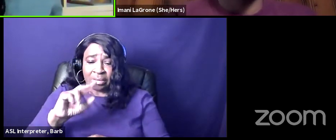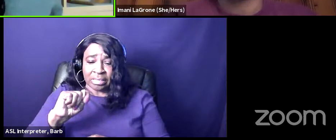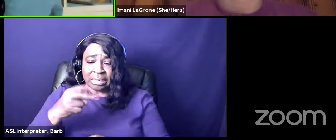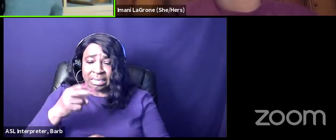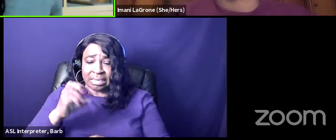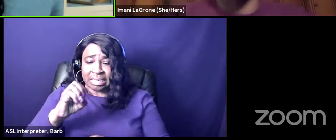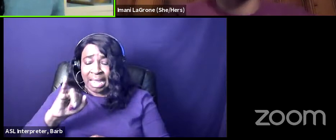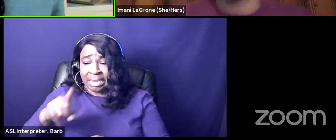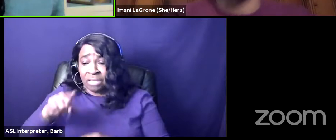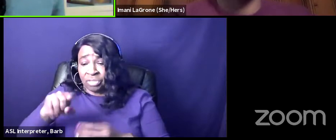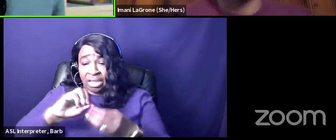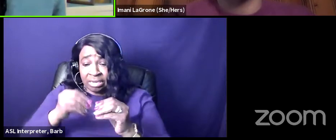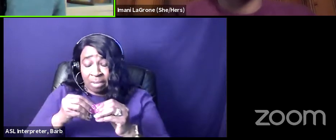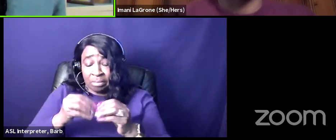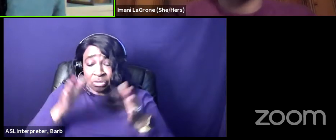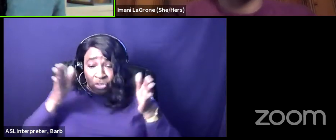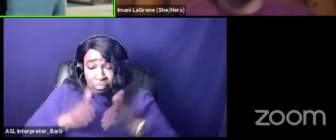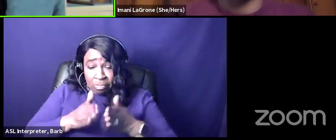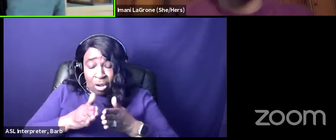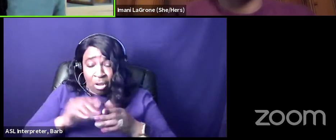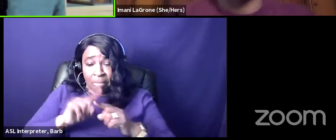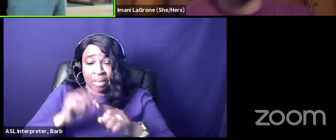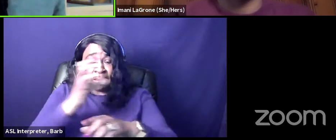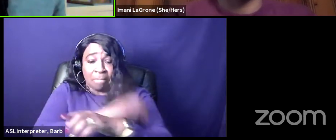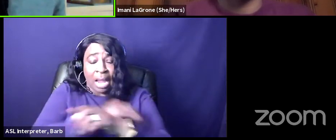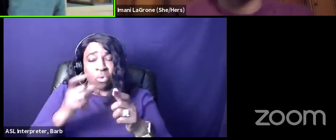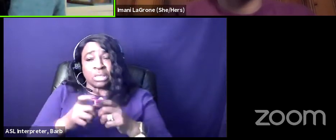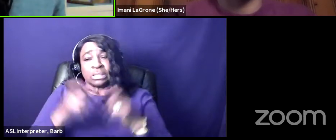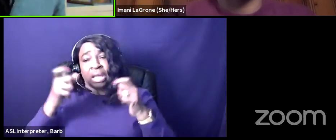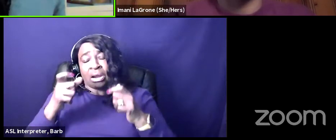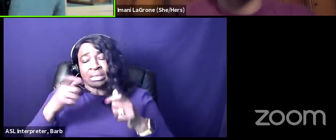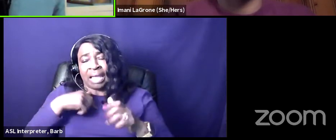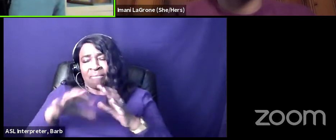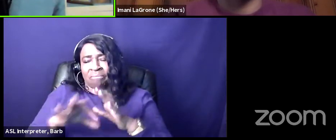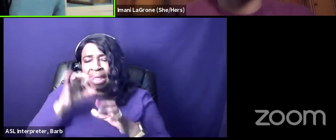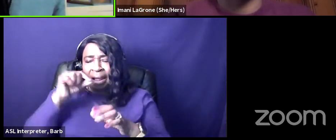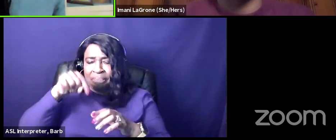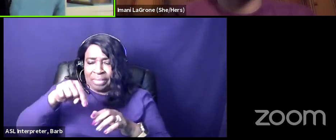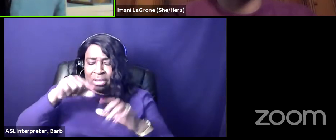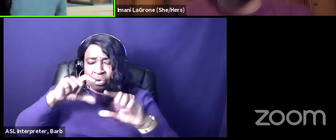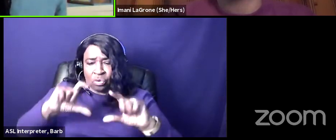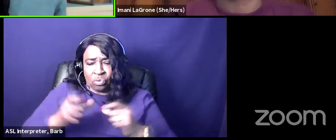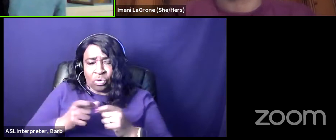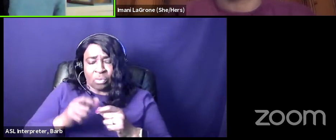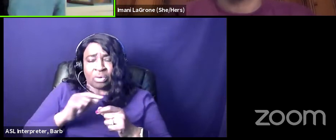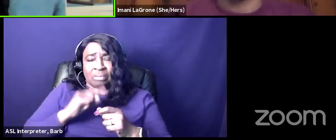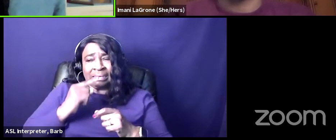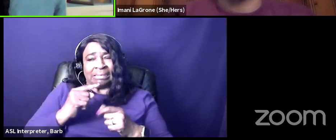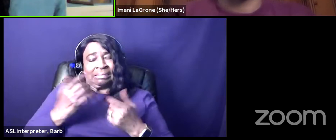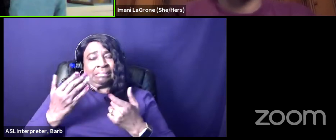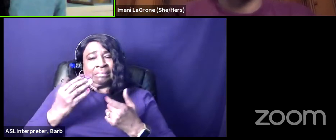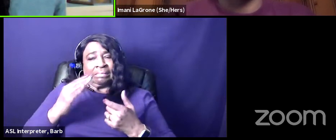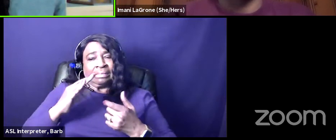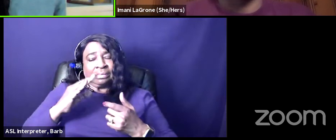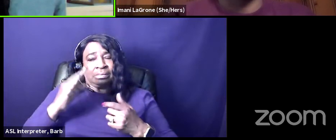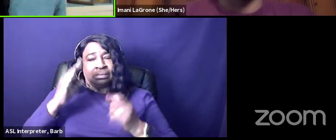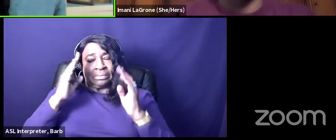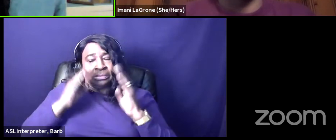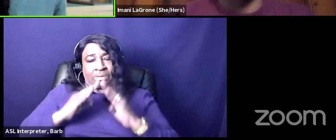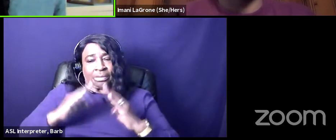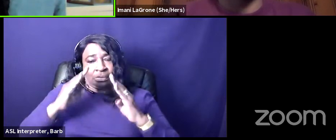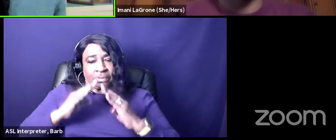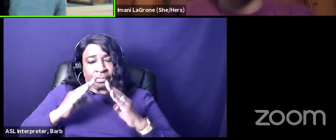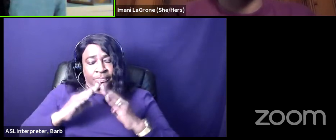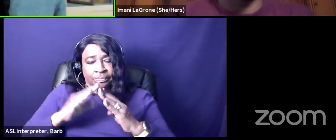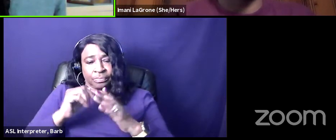power is large so i find that movement um troubling and i find it troubling that i think